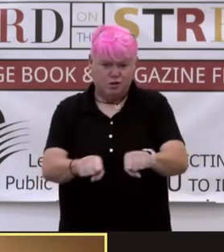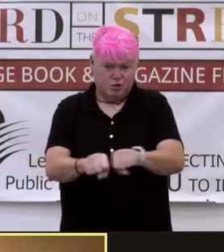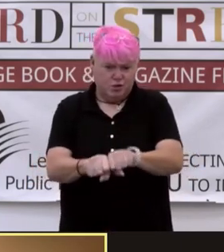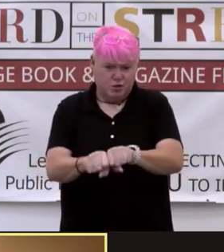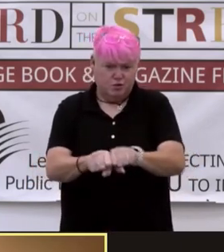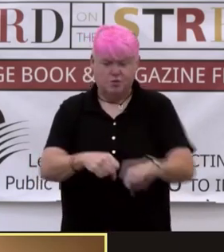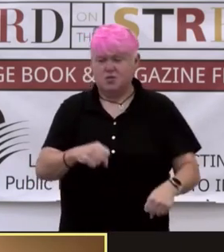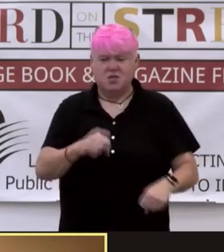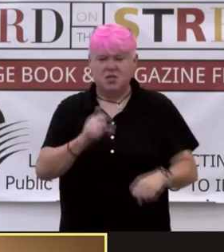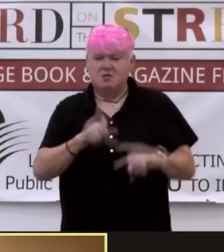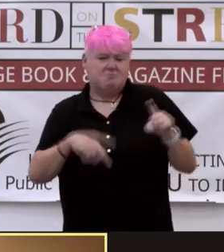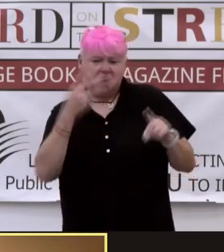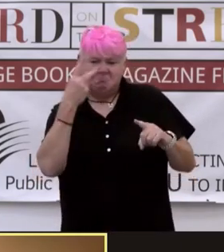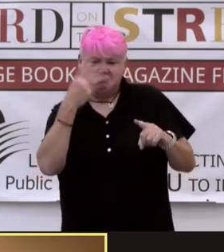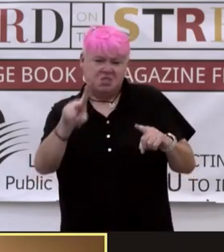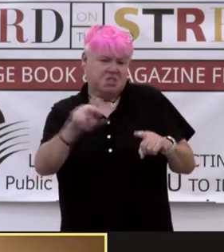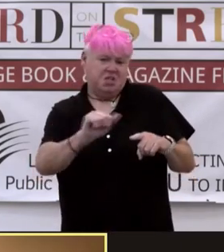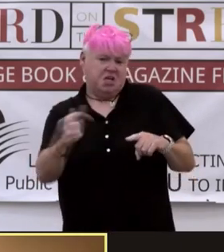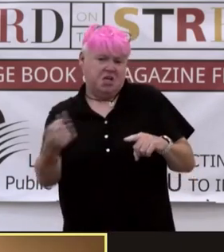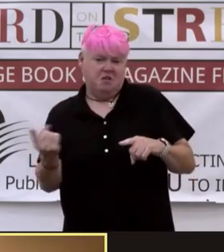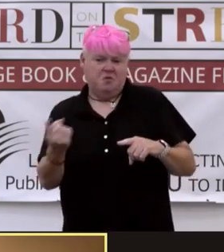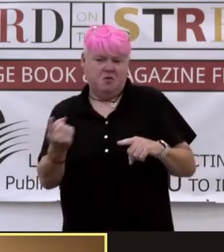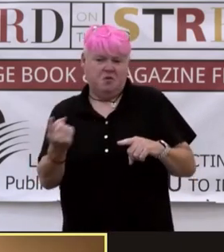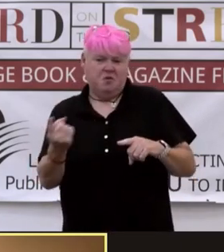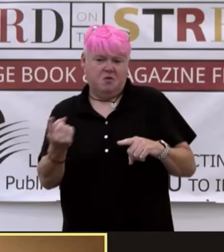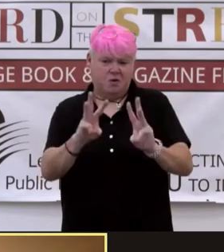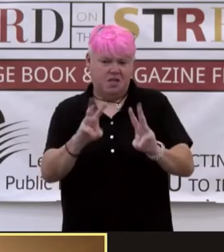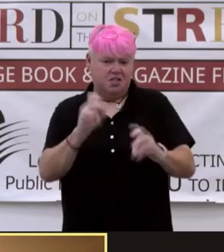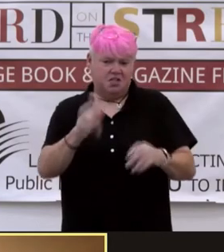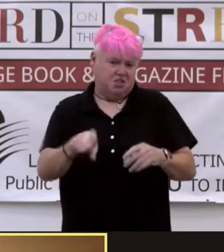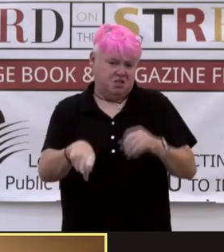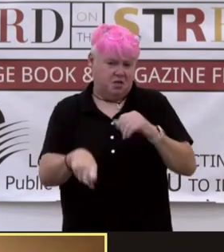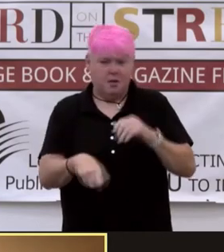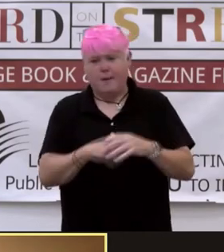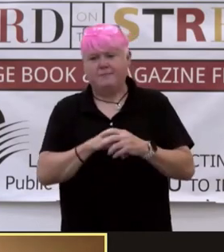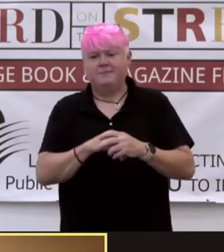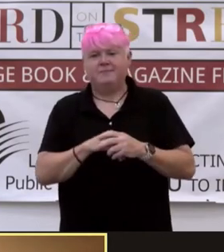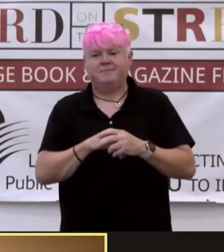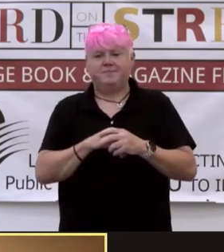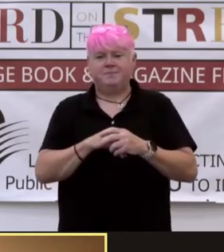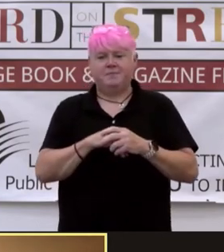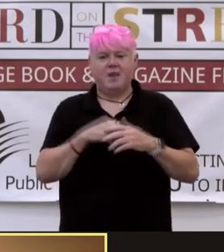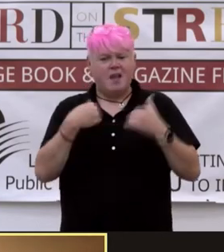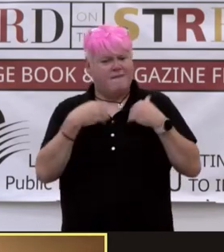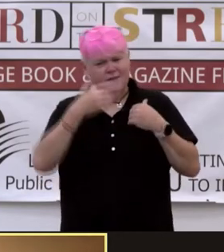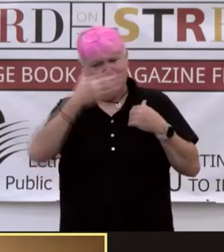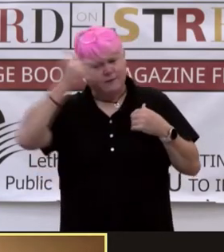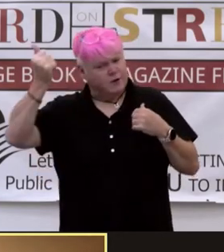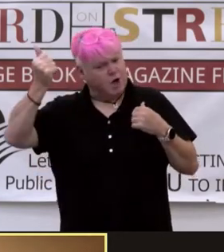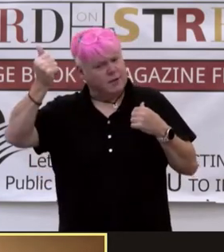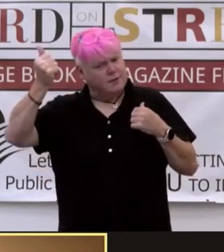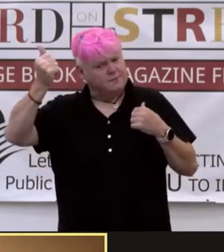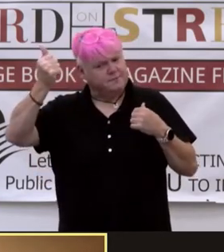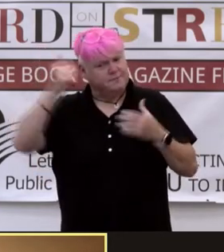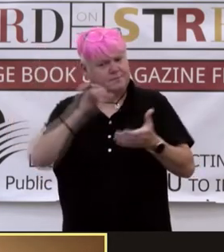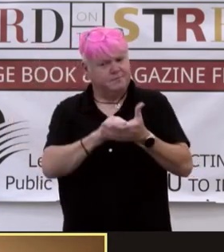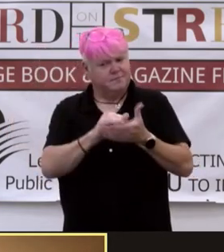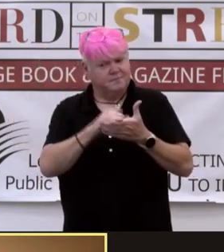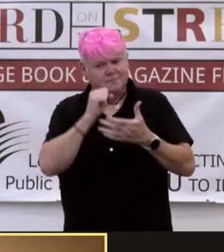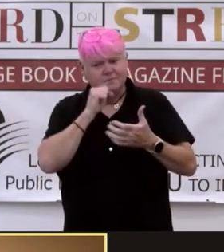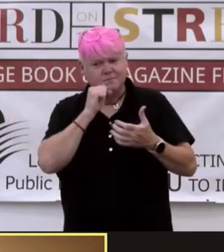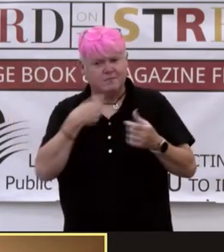anyone in the way society dictates they should be seen. For her, everyone is equal. Have you forgotten Didi? I am a monster.